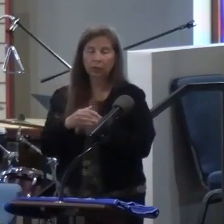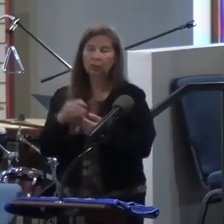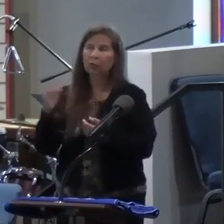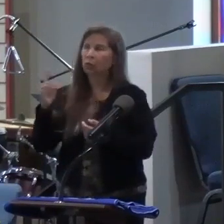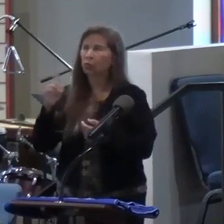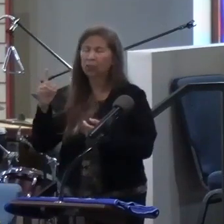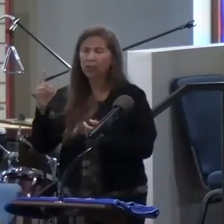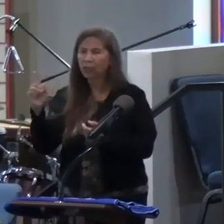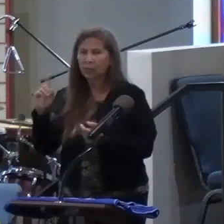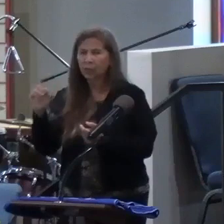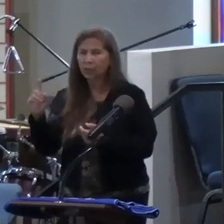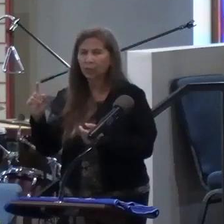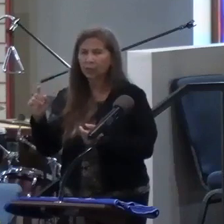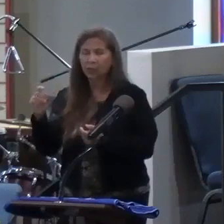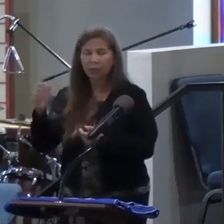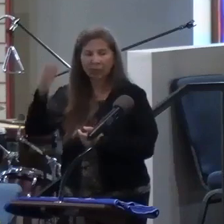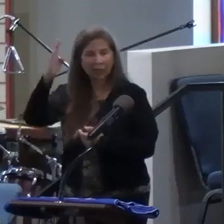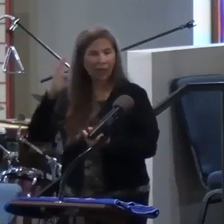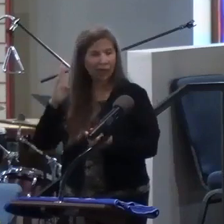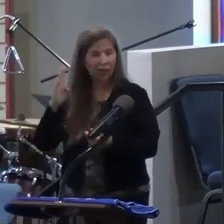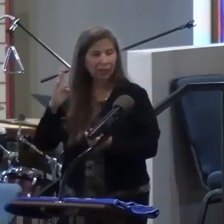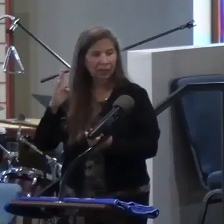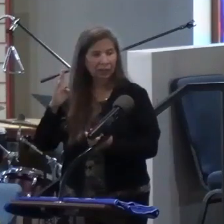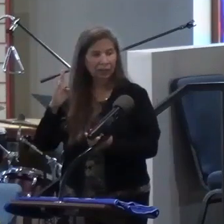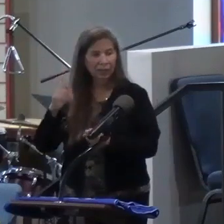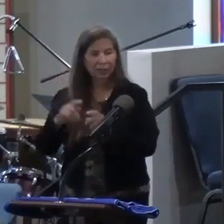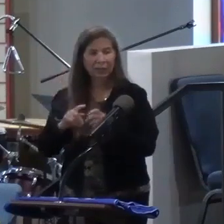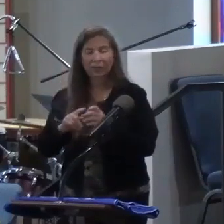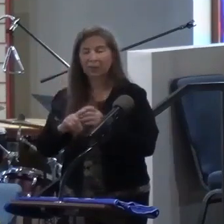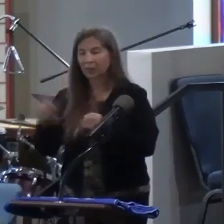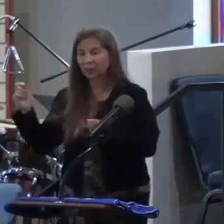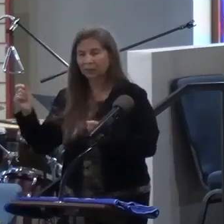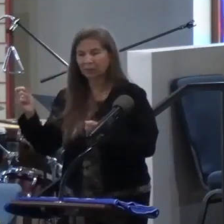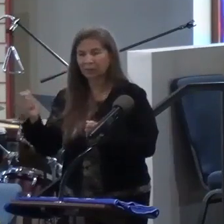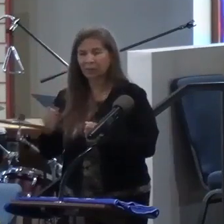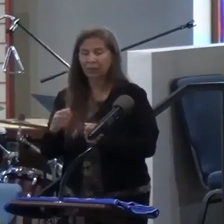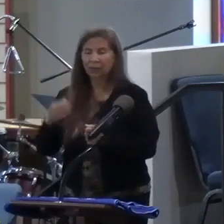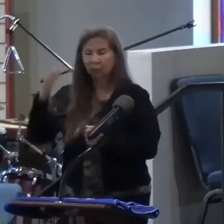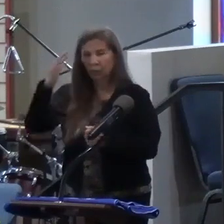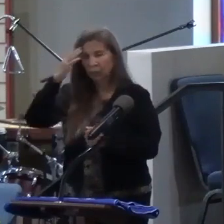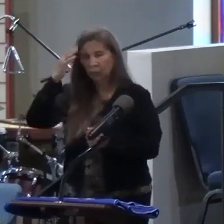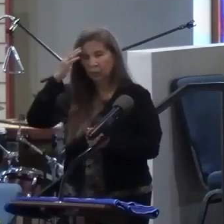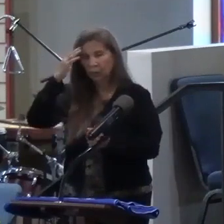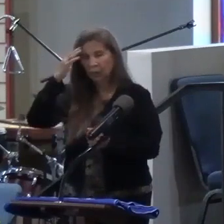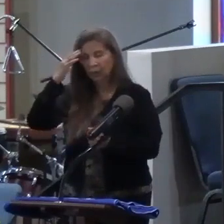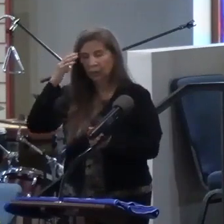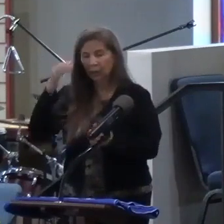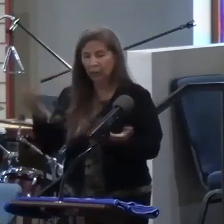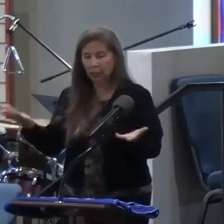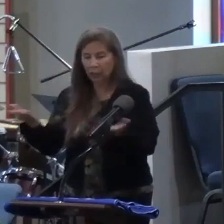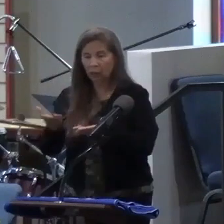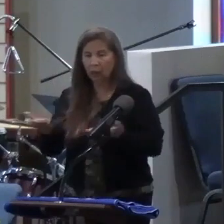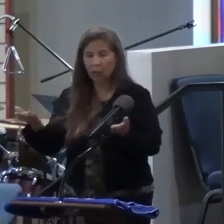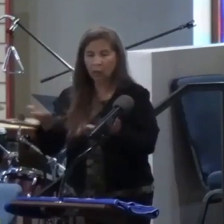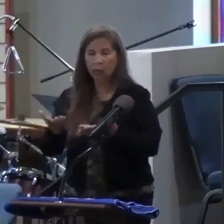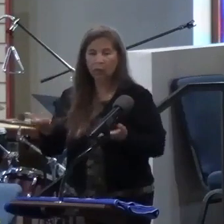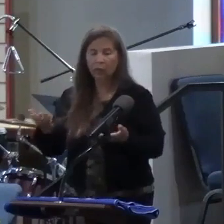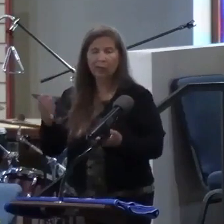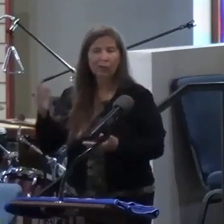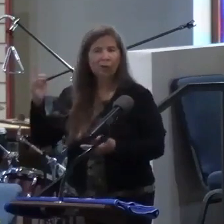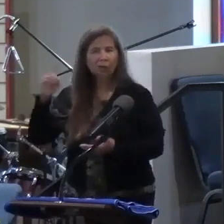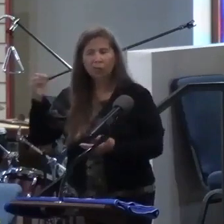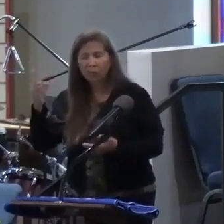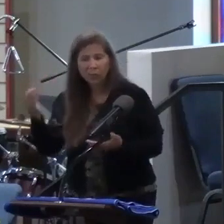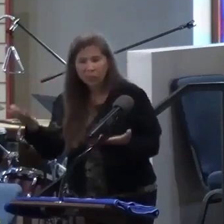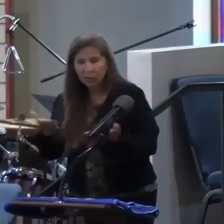God? Not that we think He somehow vanished, and theologically we even know that He's present in all things, but we're like, where are you in the